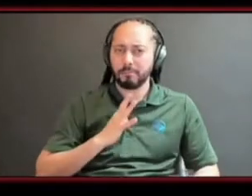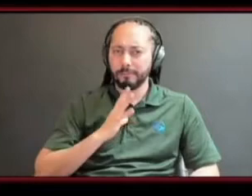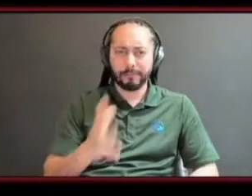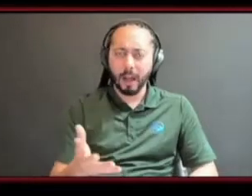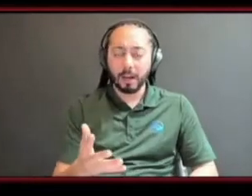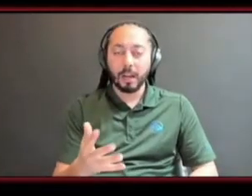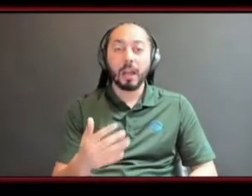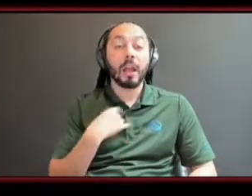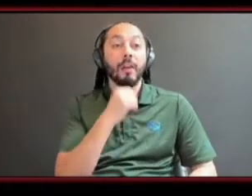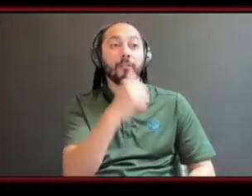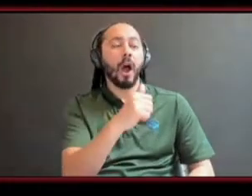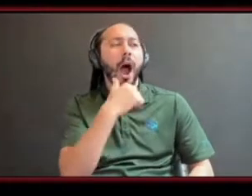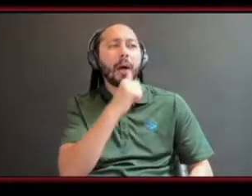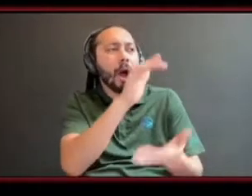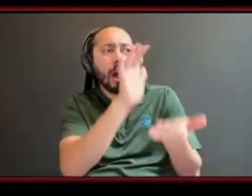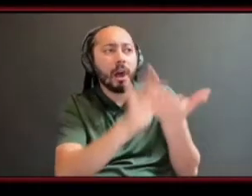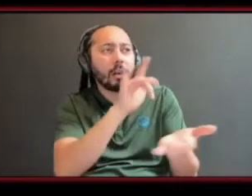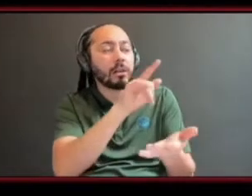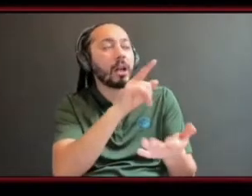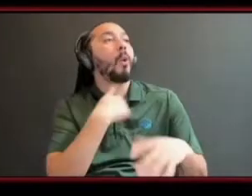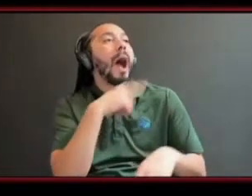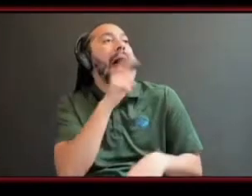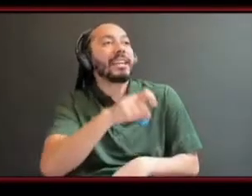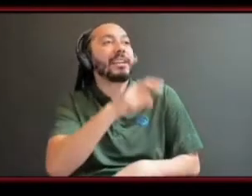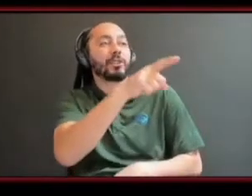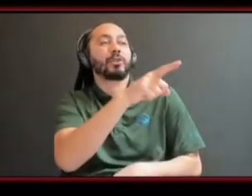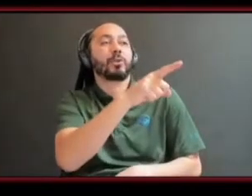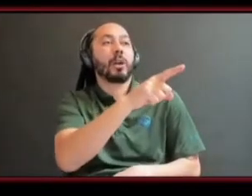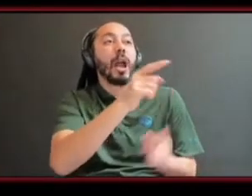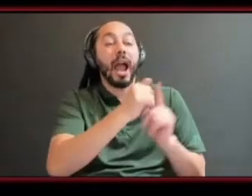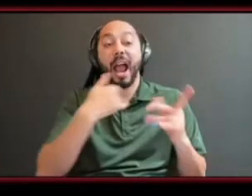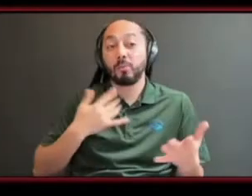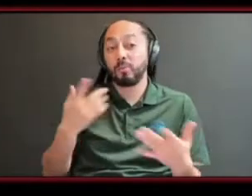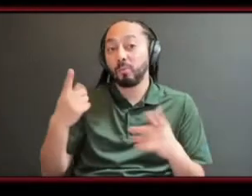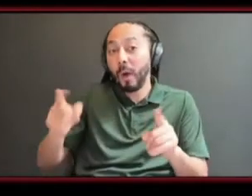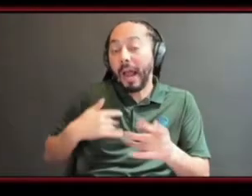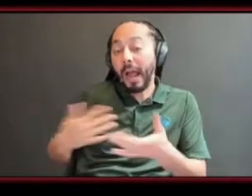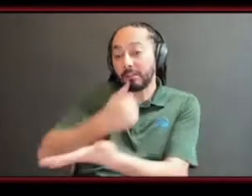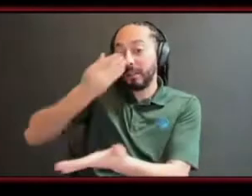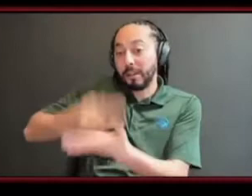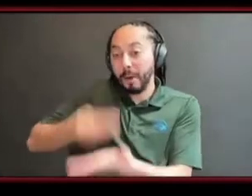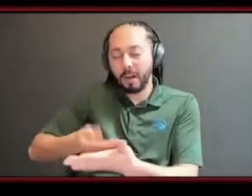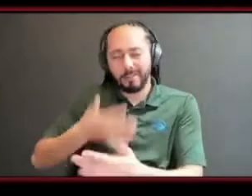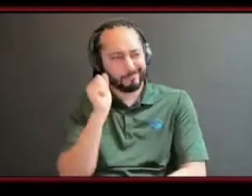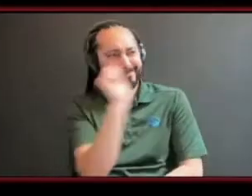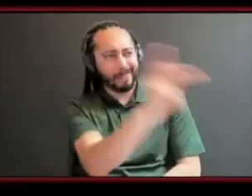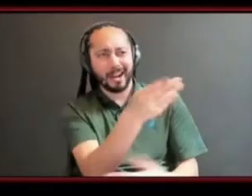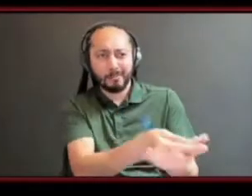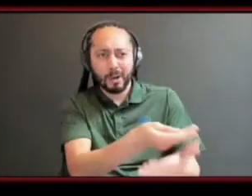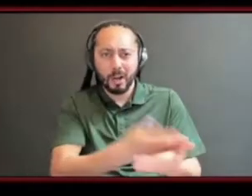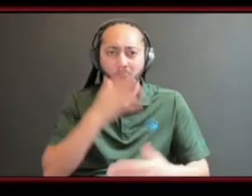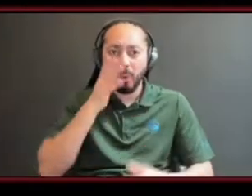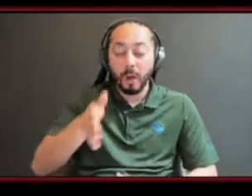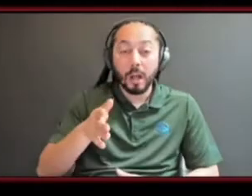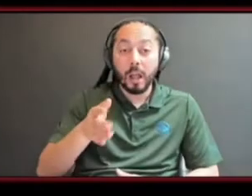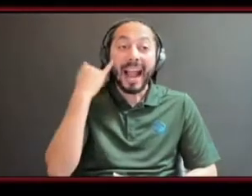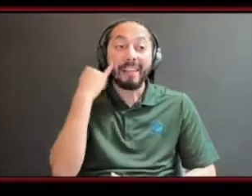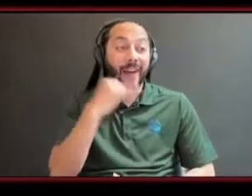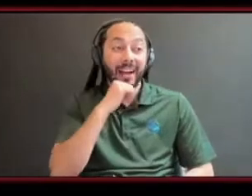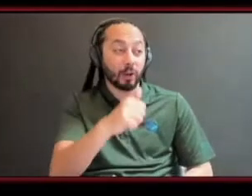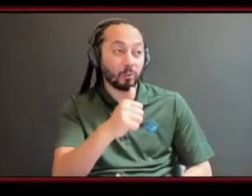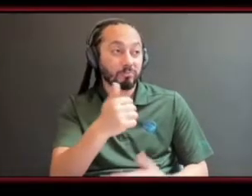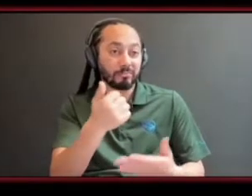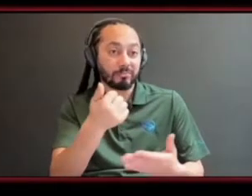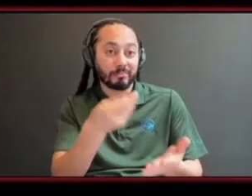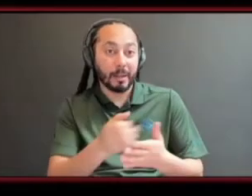of like i'm trying to use you it's like i need you i got you when i get on or i got you when i get back and if if i if i don't get back and say